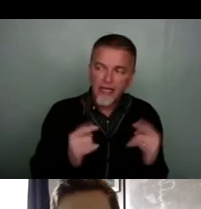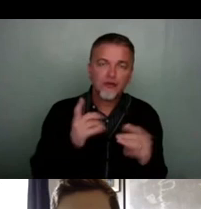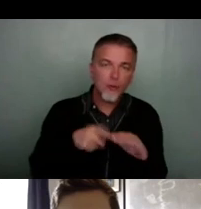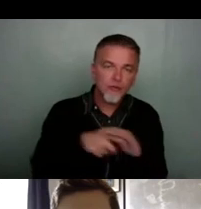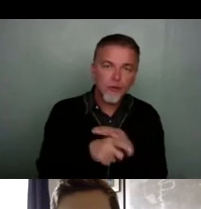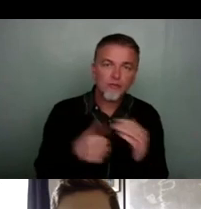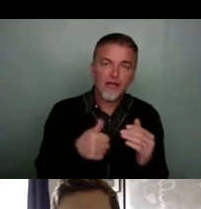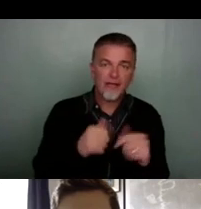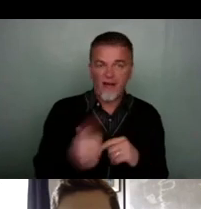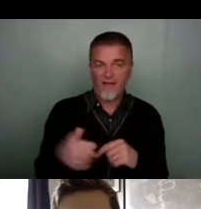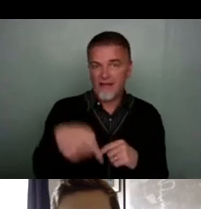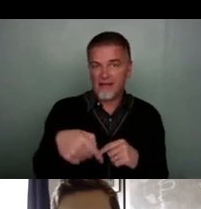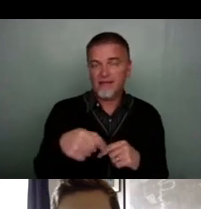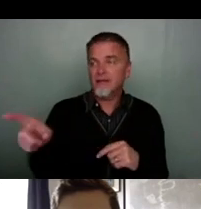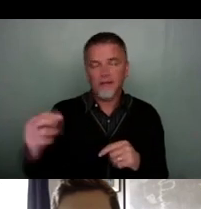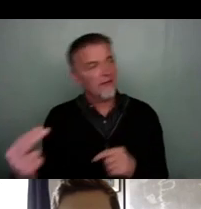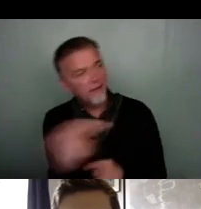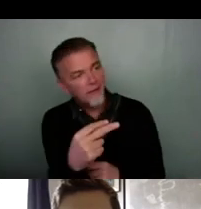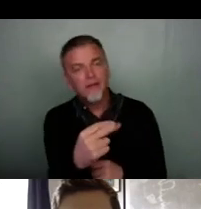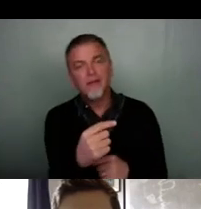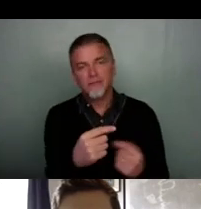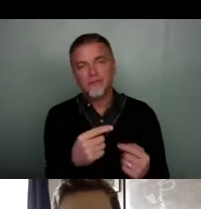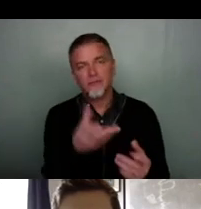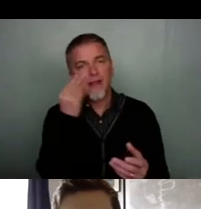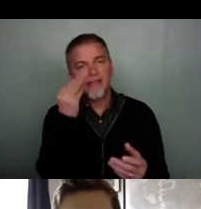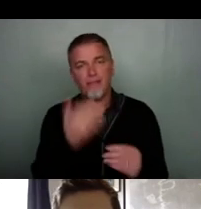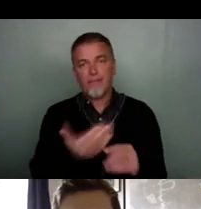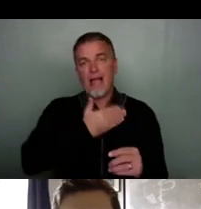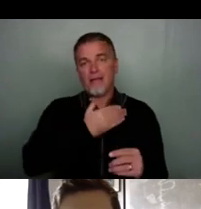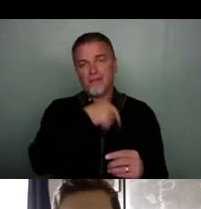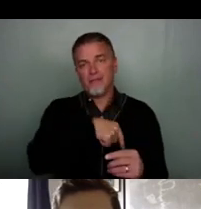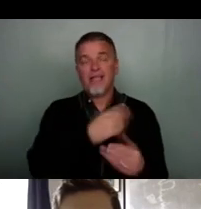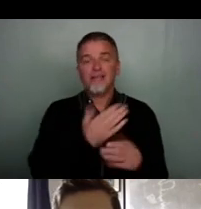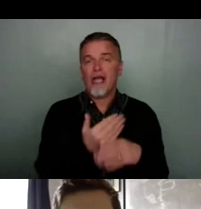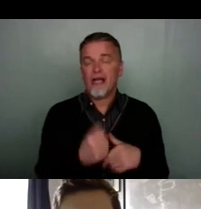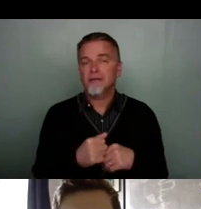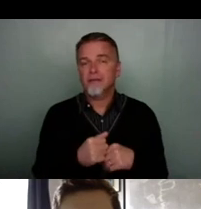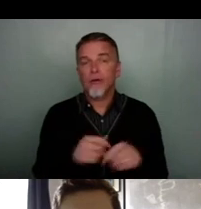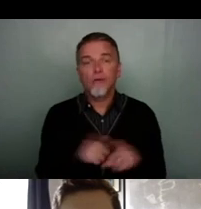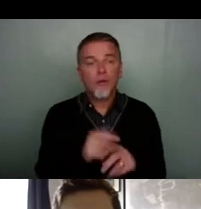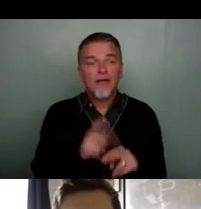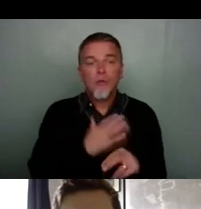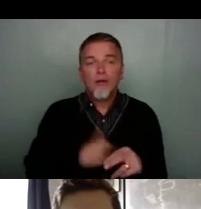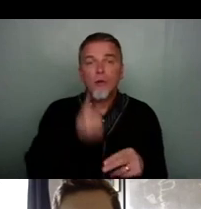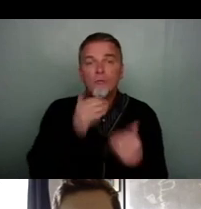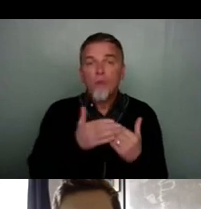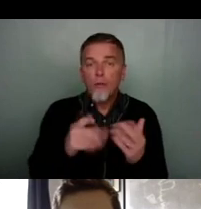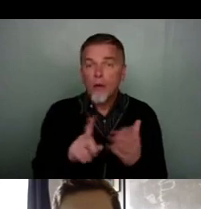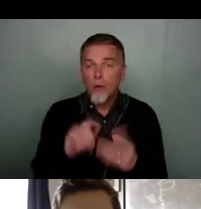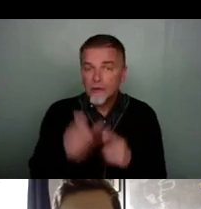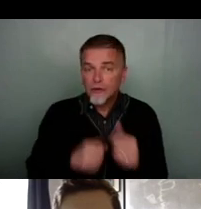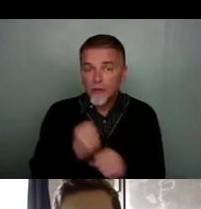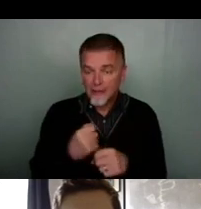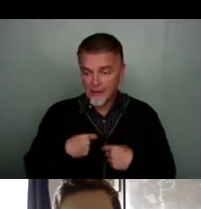shortly after this, uh, and to be able to, to, to, to, to listen back and to share that. And also, if you want to know more about what we do at Bristol and Bath